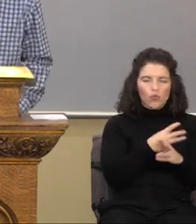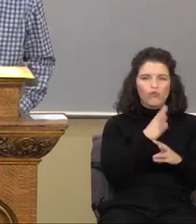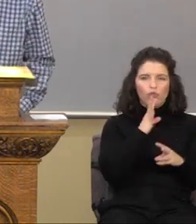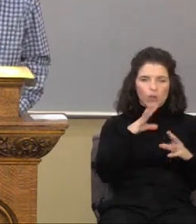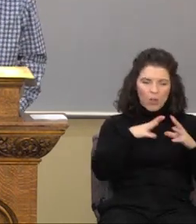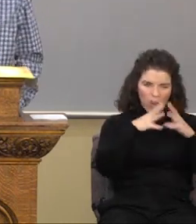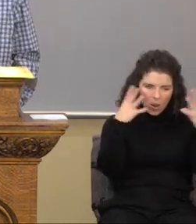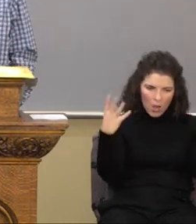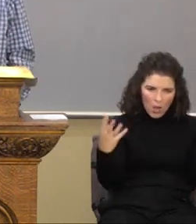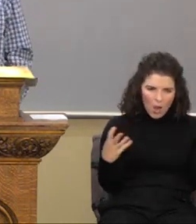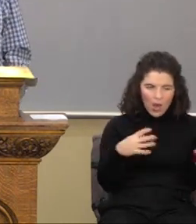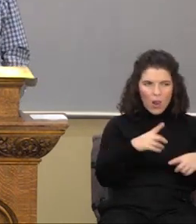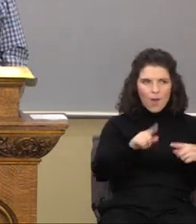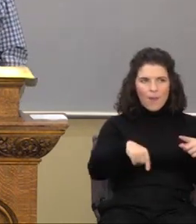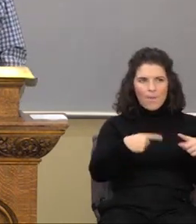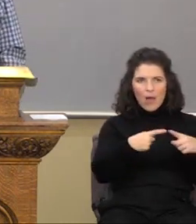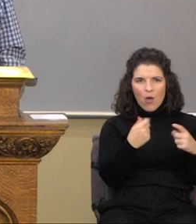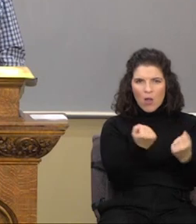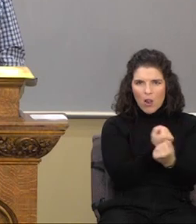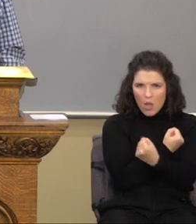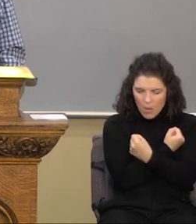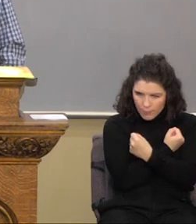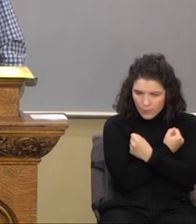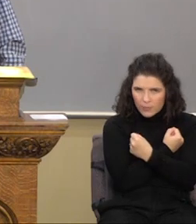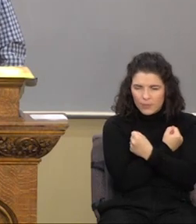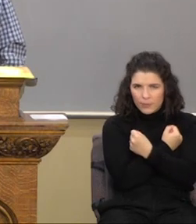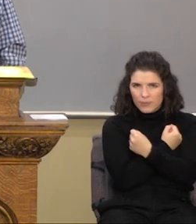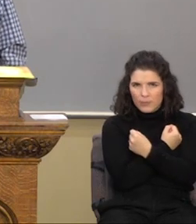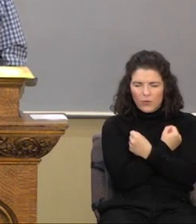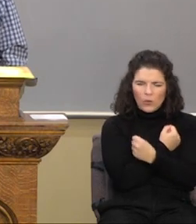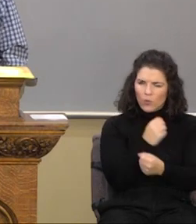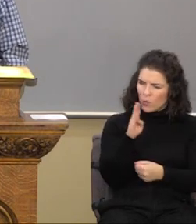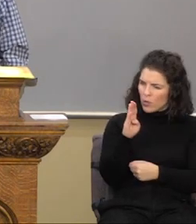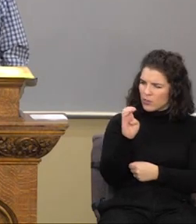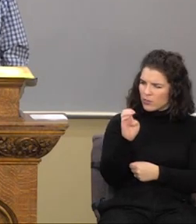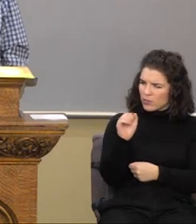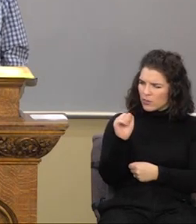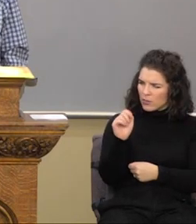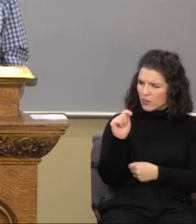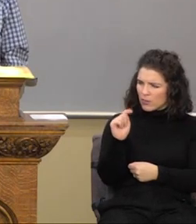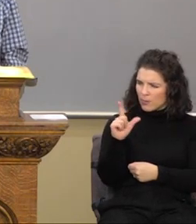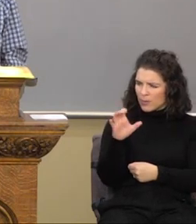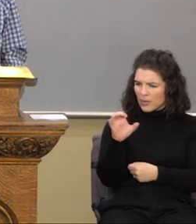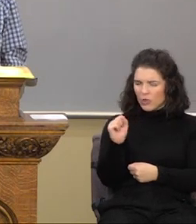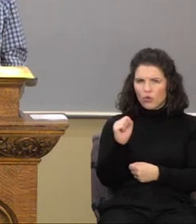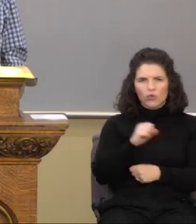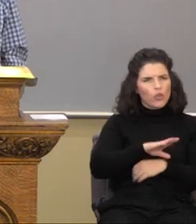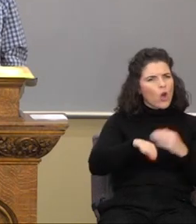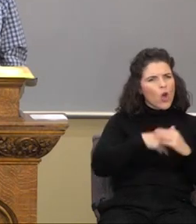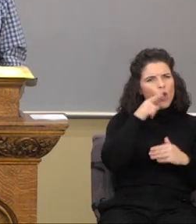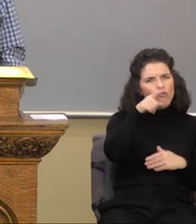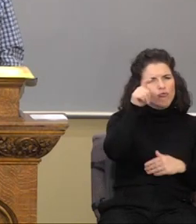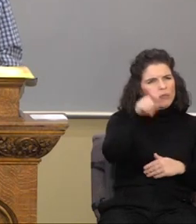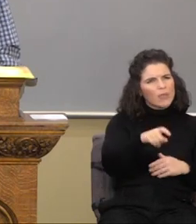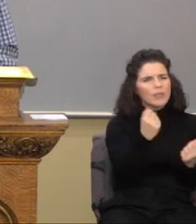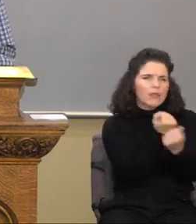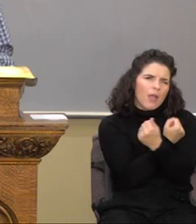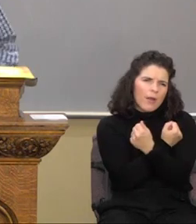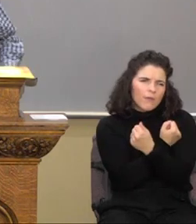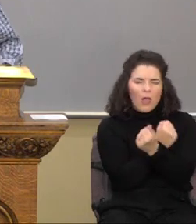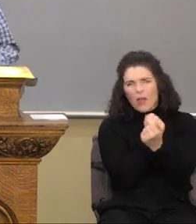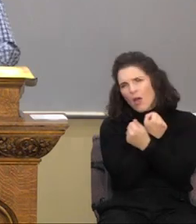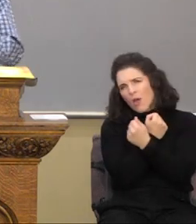deal about love. Was it the Beatles? All you need is love, right? Love, love, love, love, love.